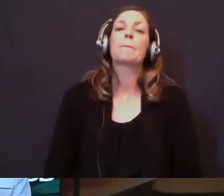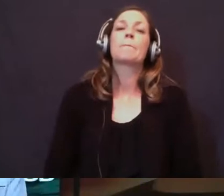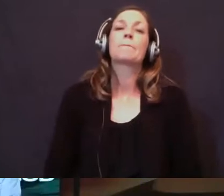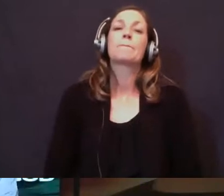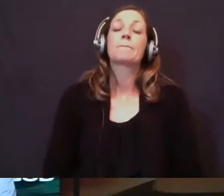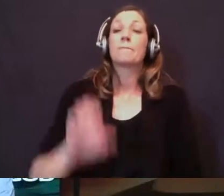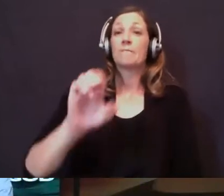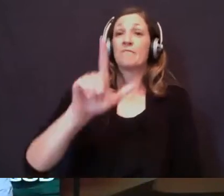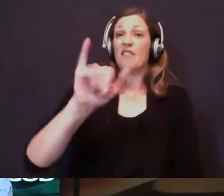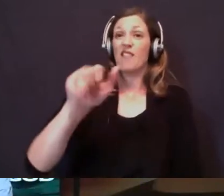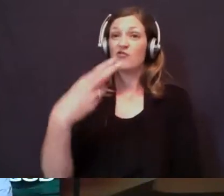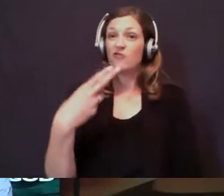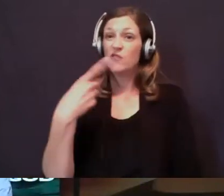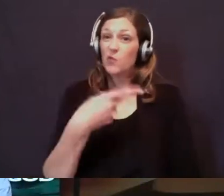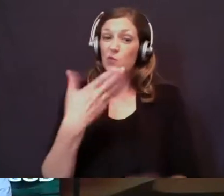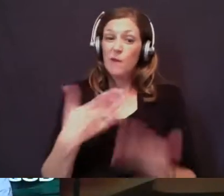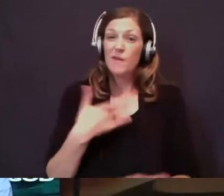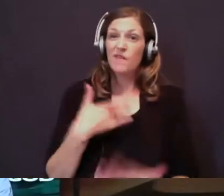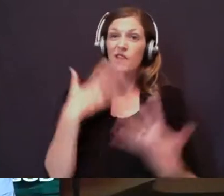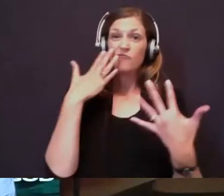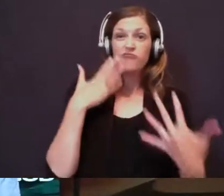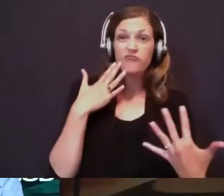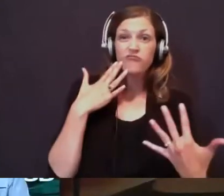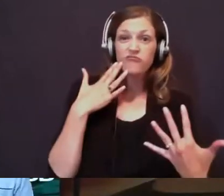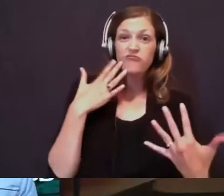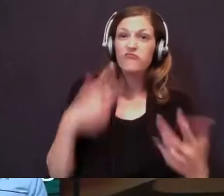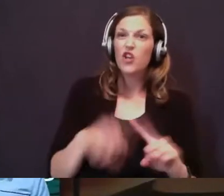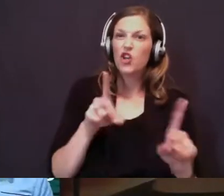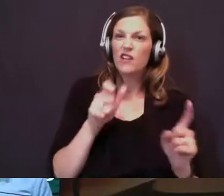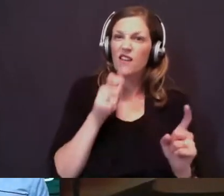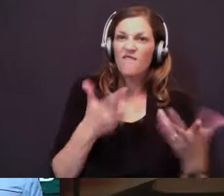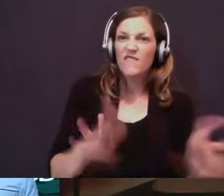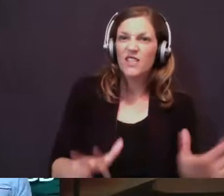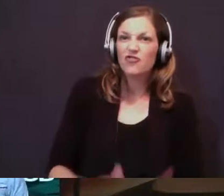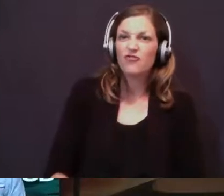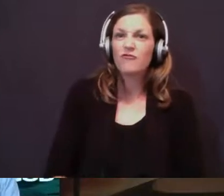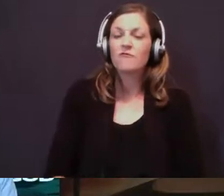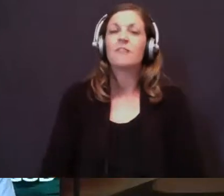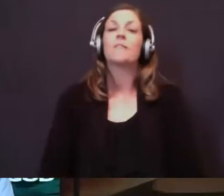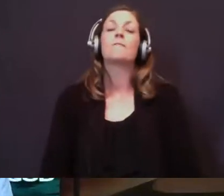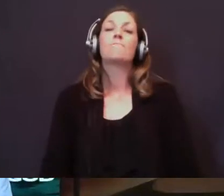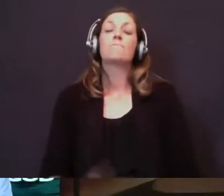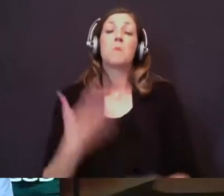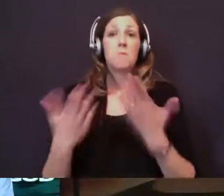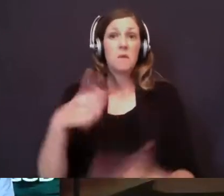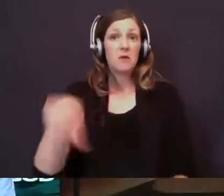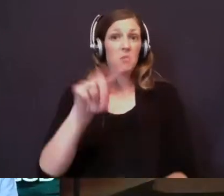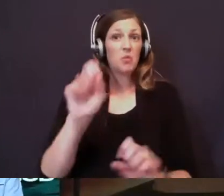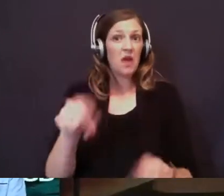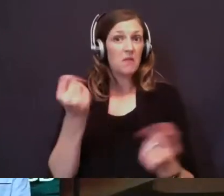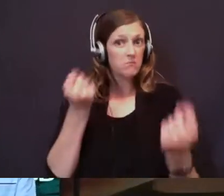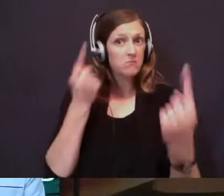Elijah, you may be down, but you're not out. There's more. And maybe you can relate to this. Maybe